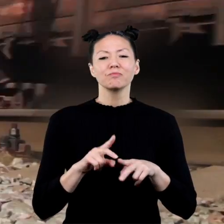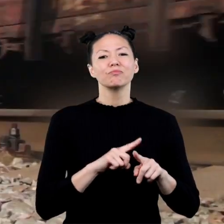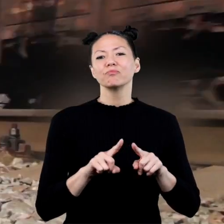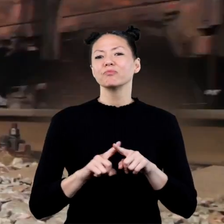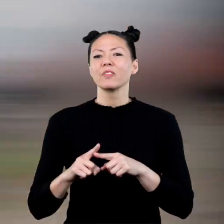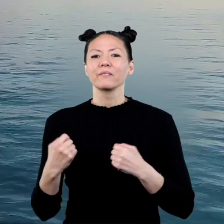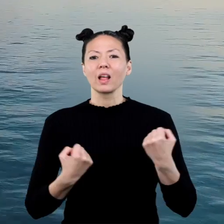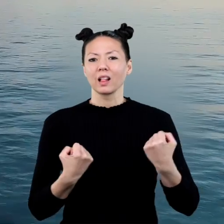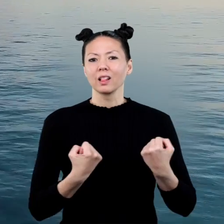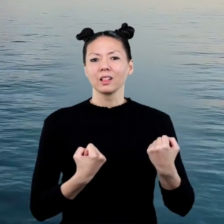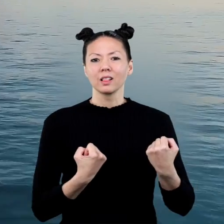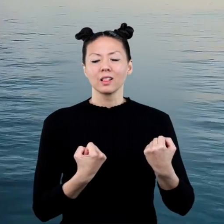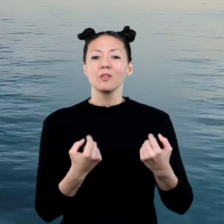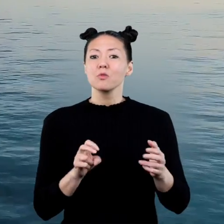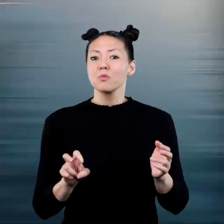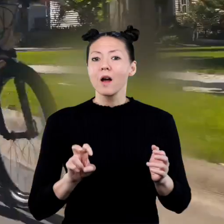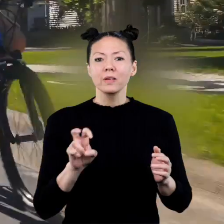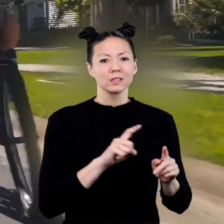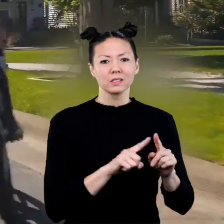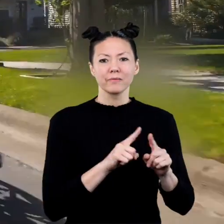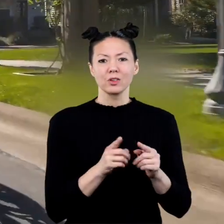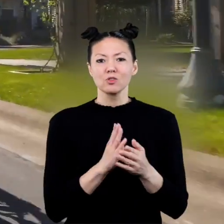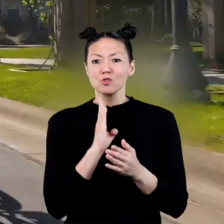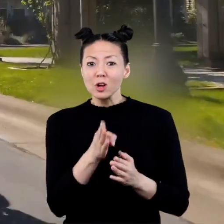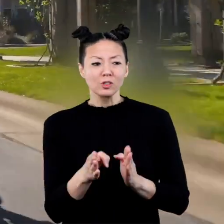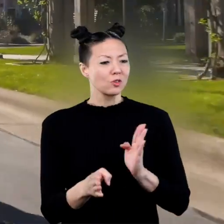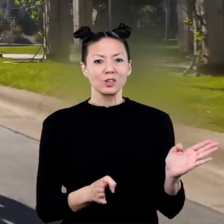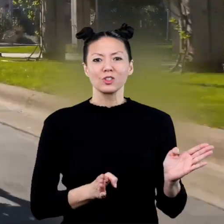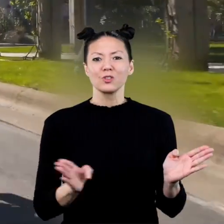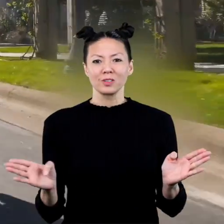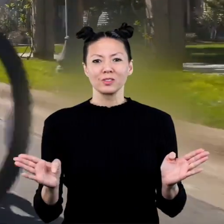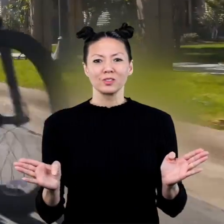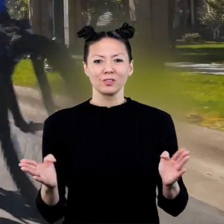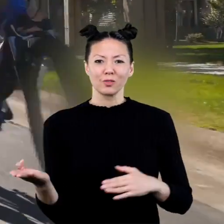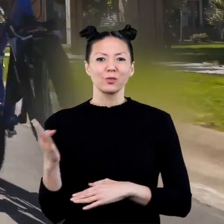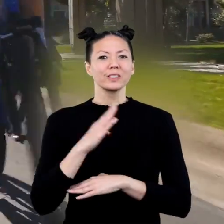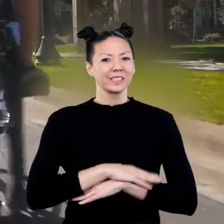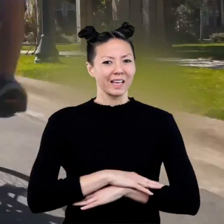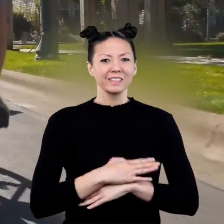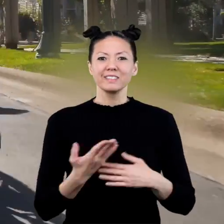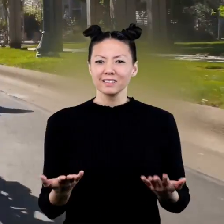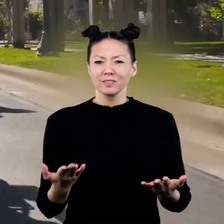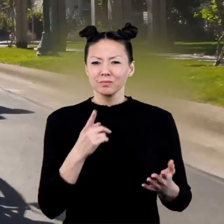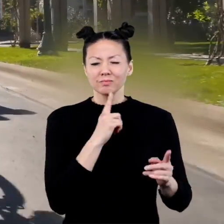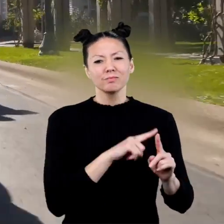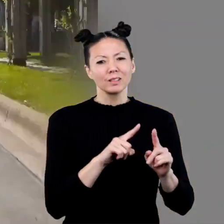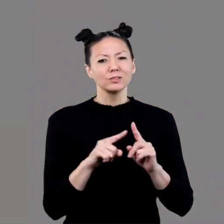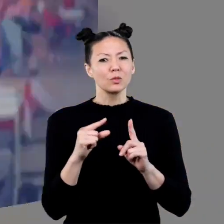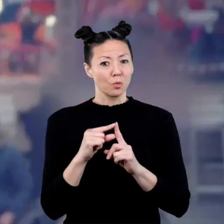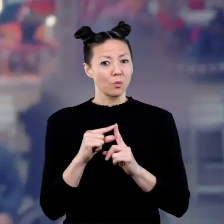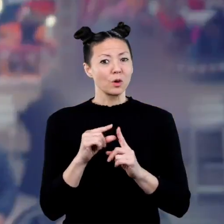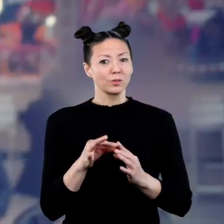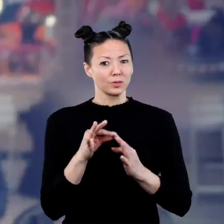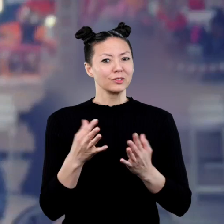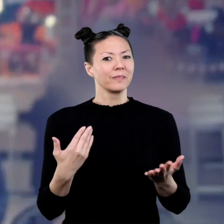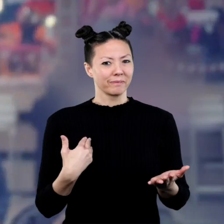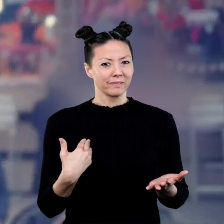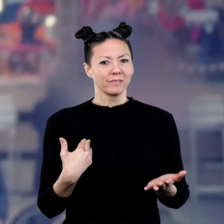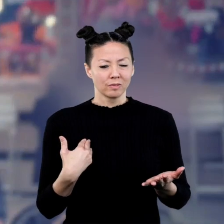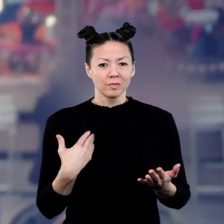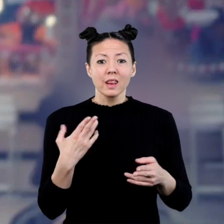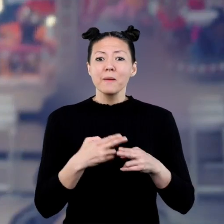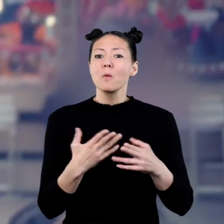trains, and other vehicles also travel in different directions throughout the day. There are special